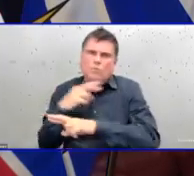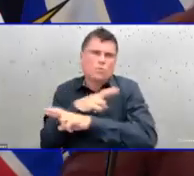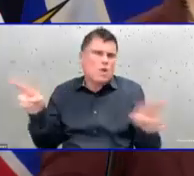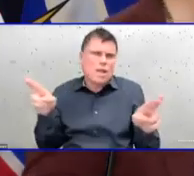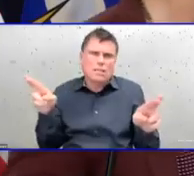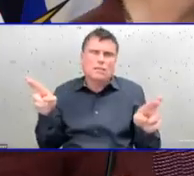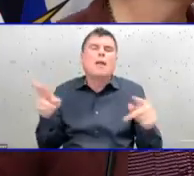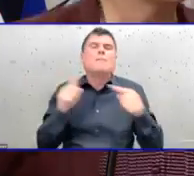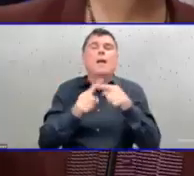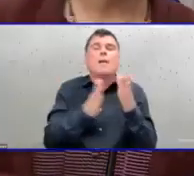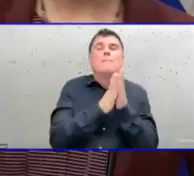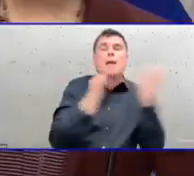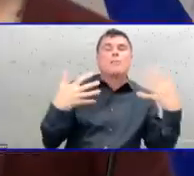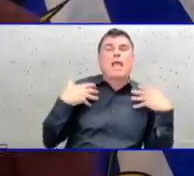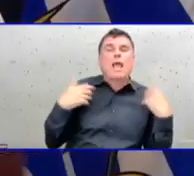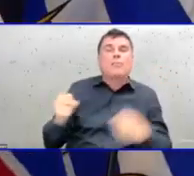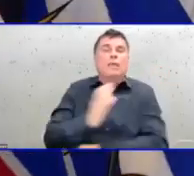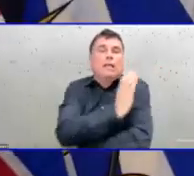this year.